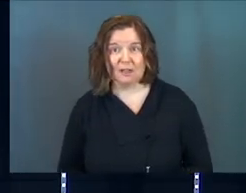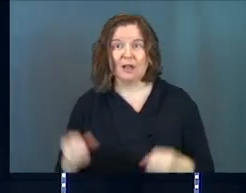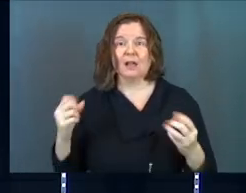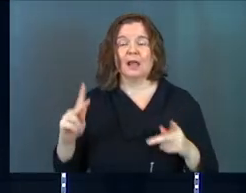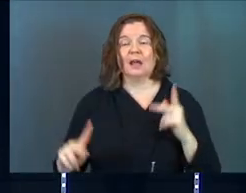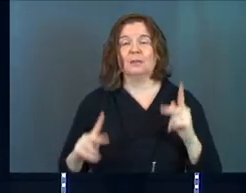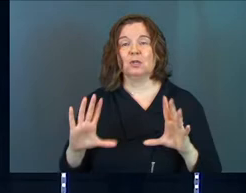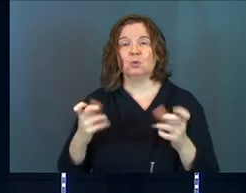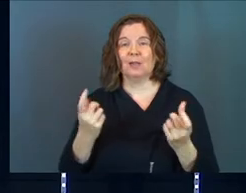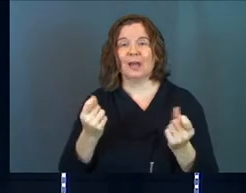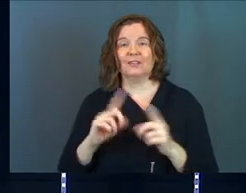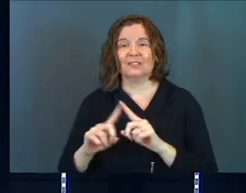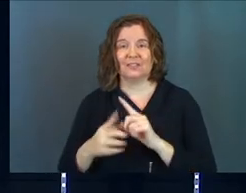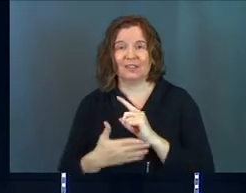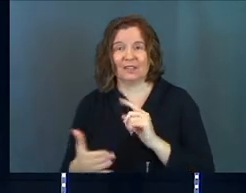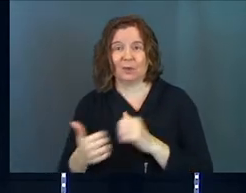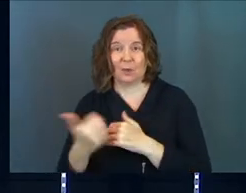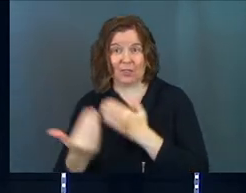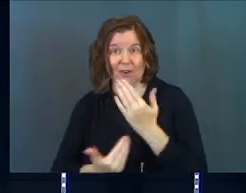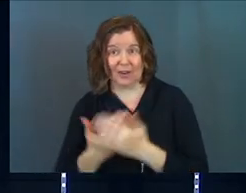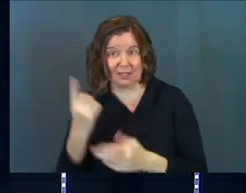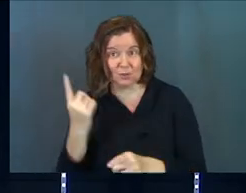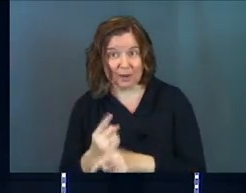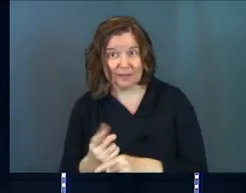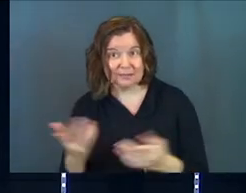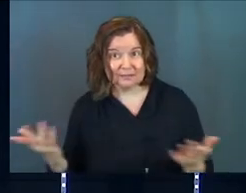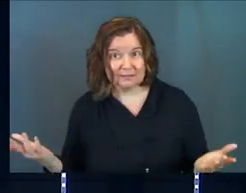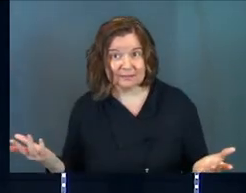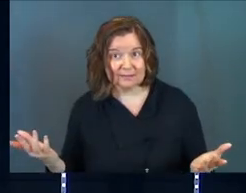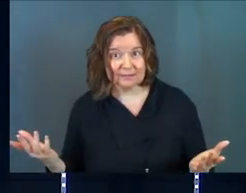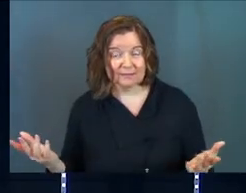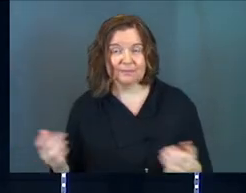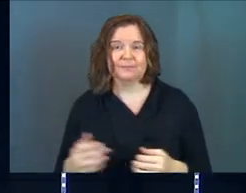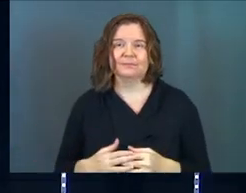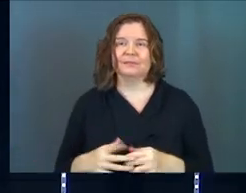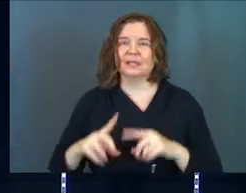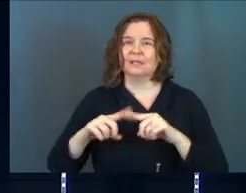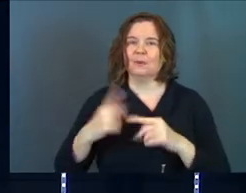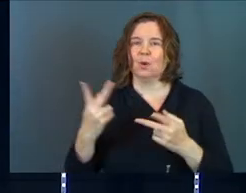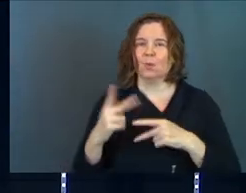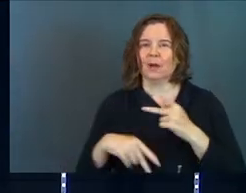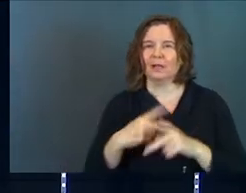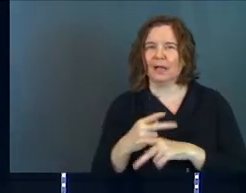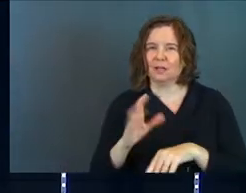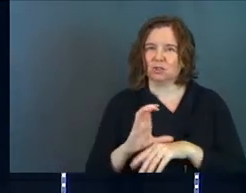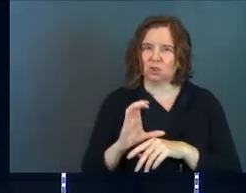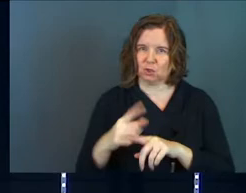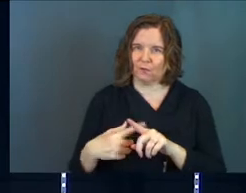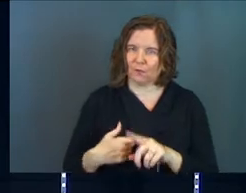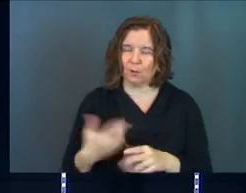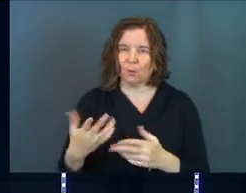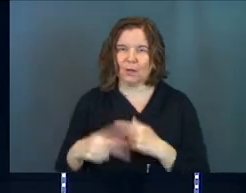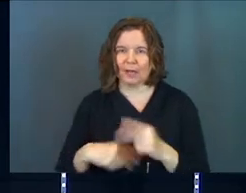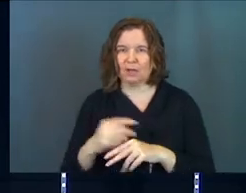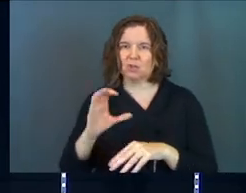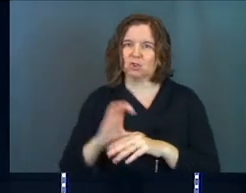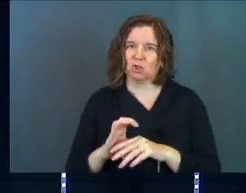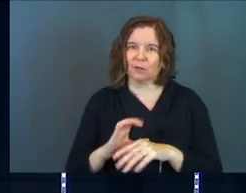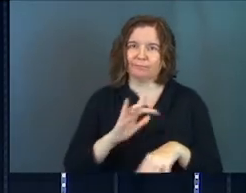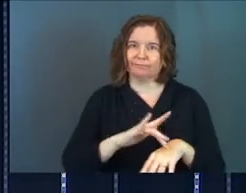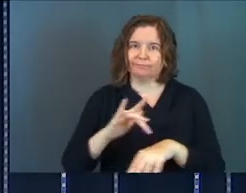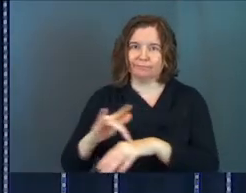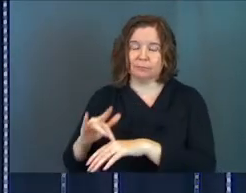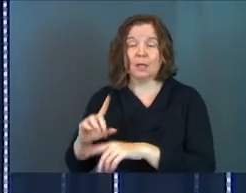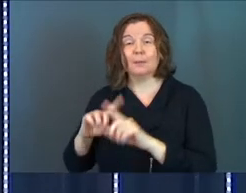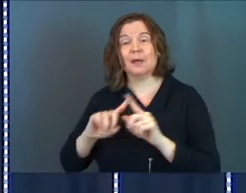A lot of people do a lot of different things with their hands, do they not? And it depends on what kind of church you've come from, what kind of church you've been